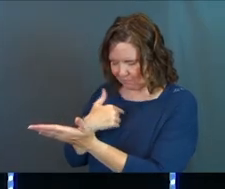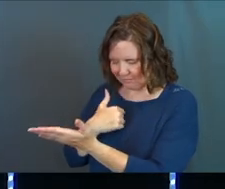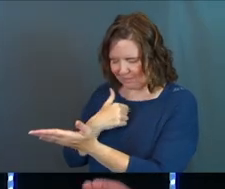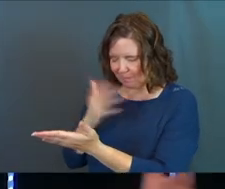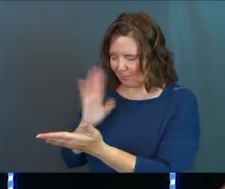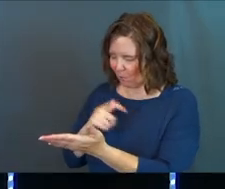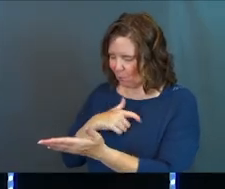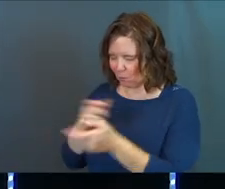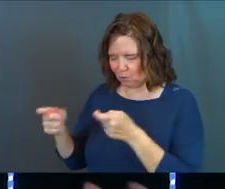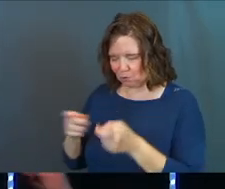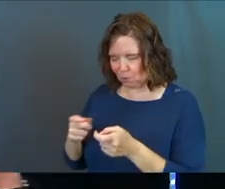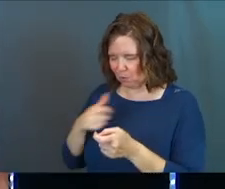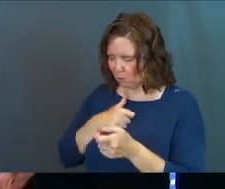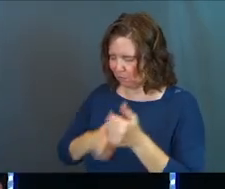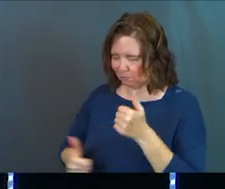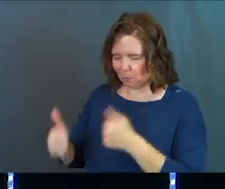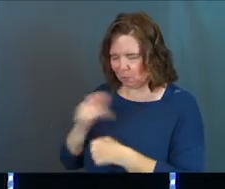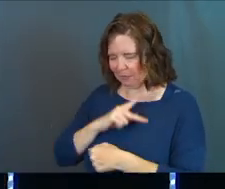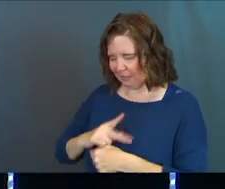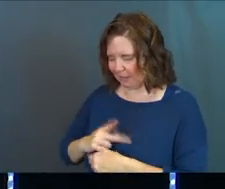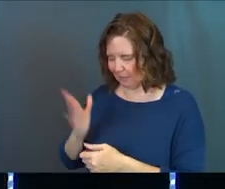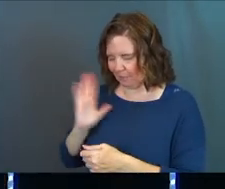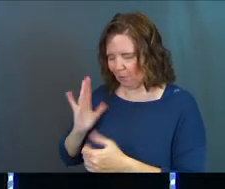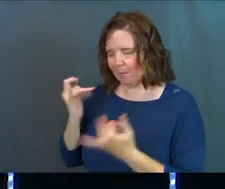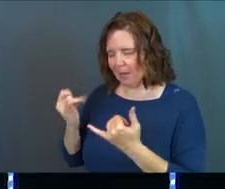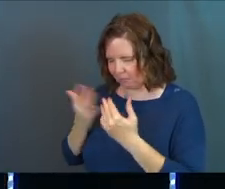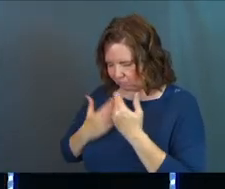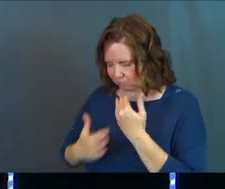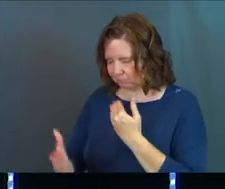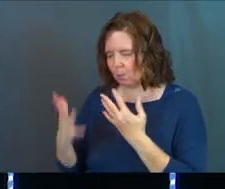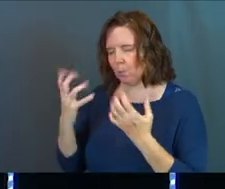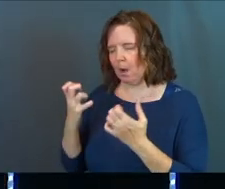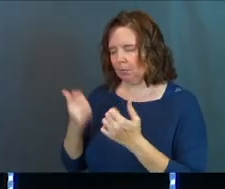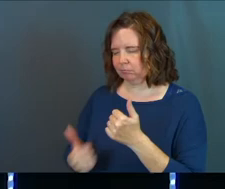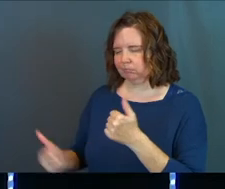you weren't Lord before, you weren't King before, but I want you to be King from now on.